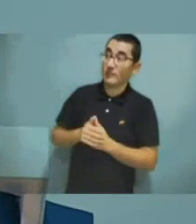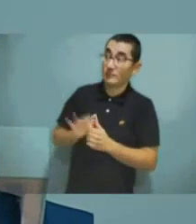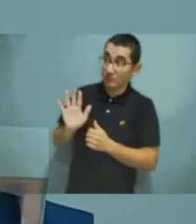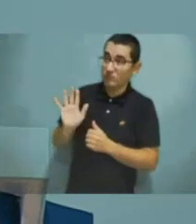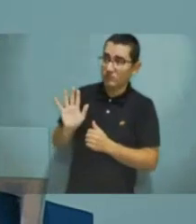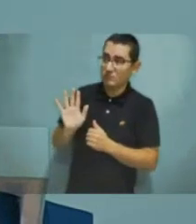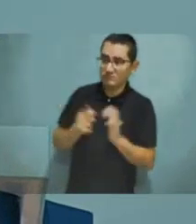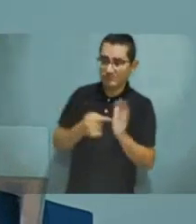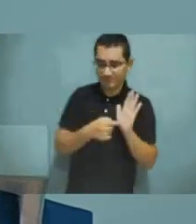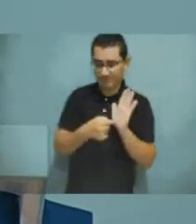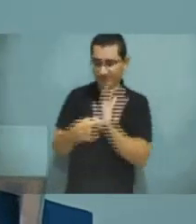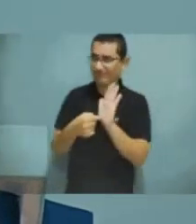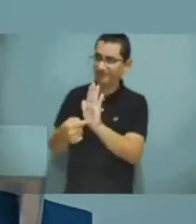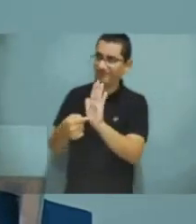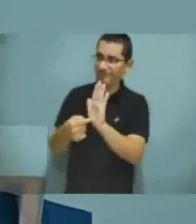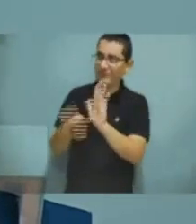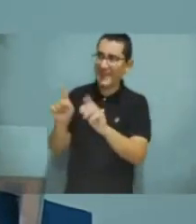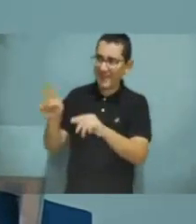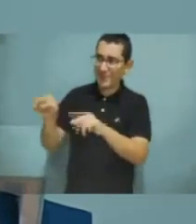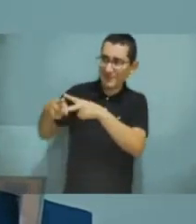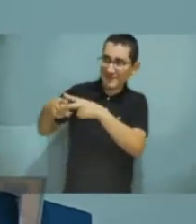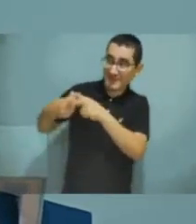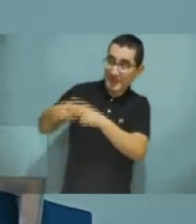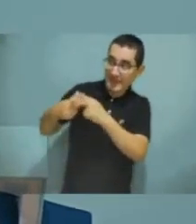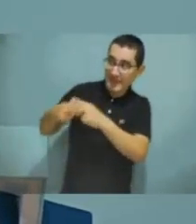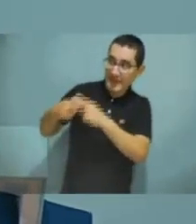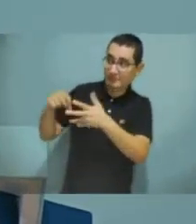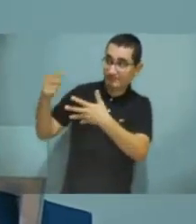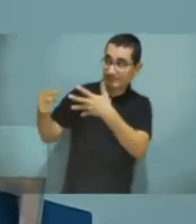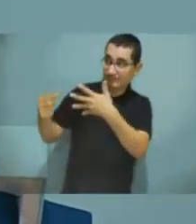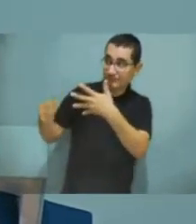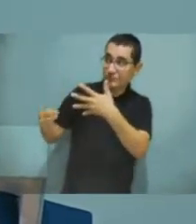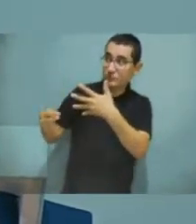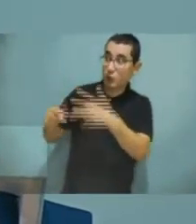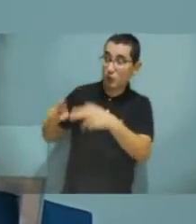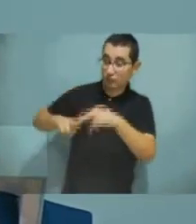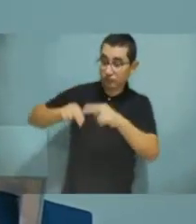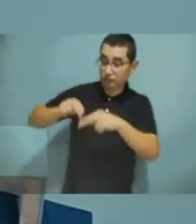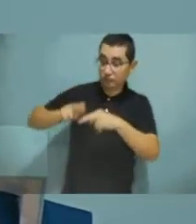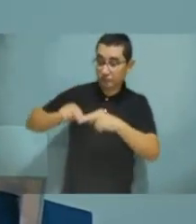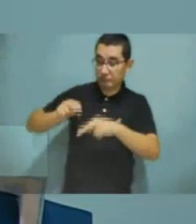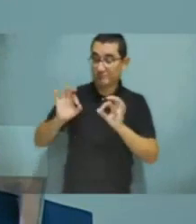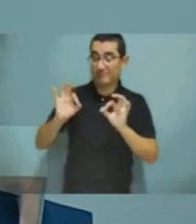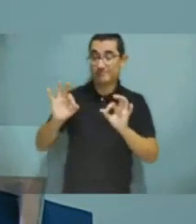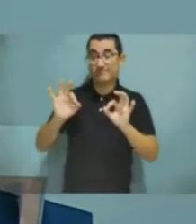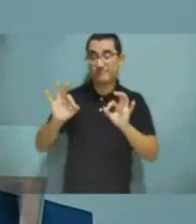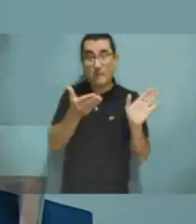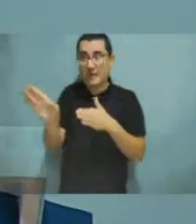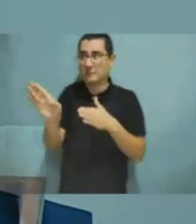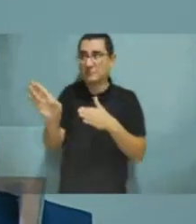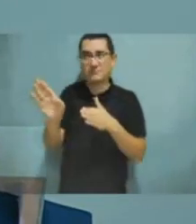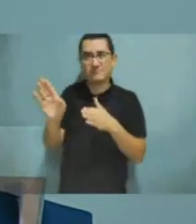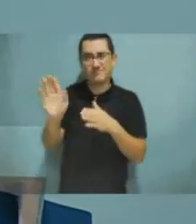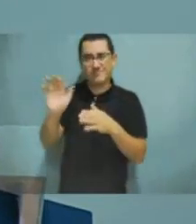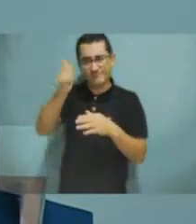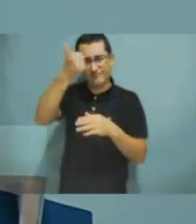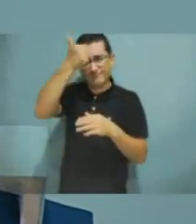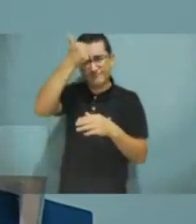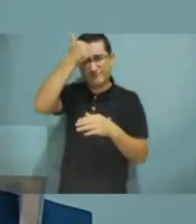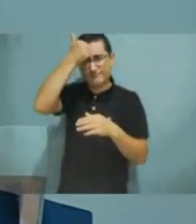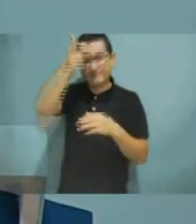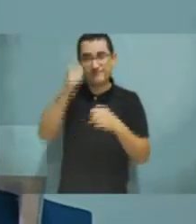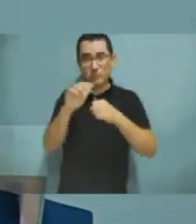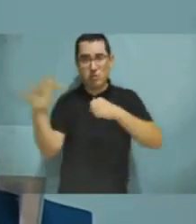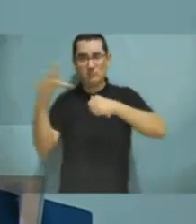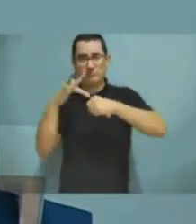results of these workshops were inputs for building the master spectrum plan. And from the A&E,